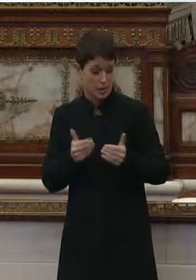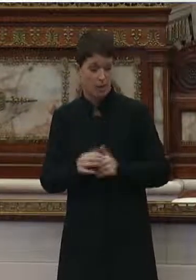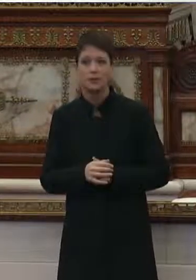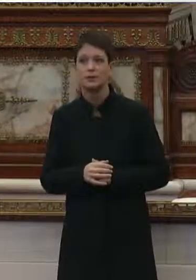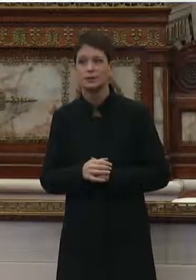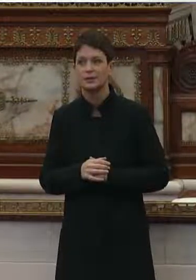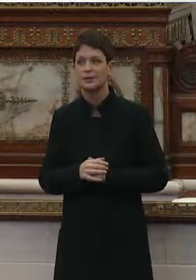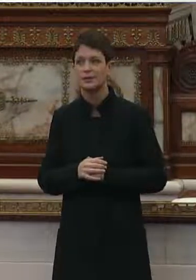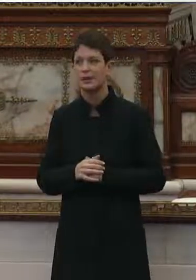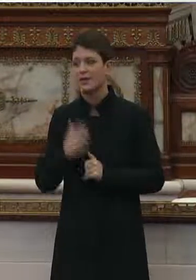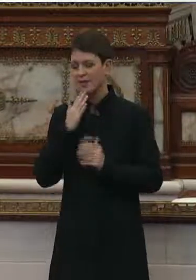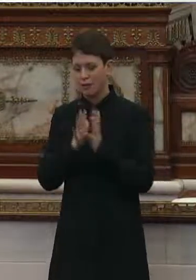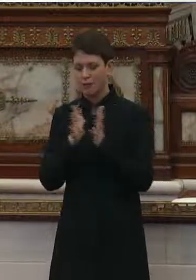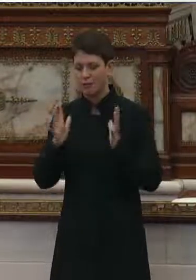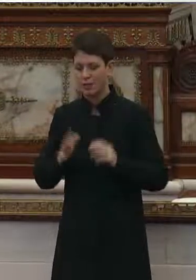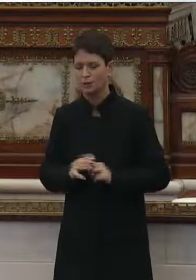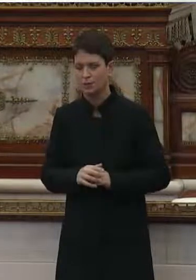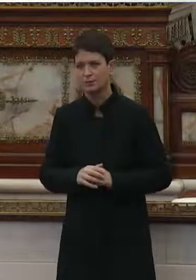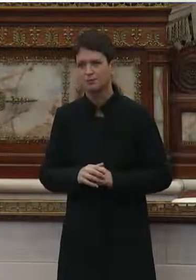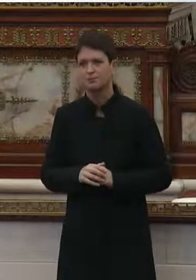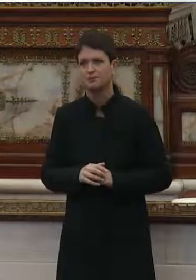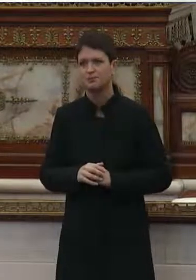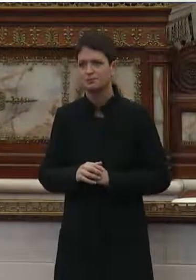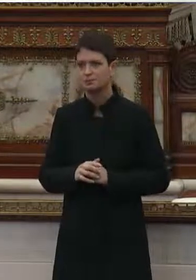Thank you very much. much.